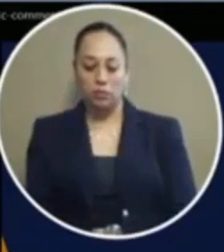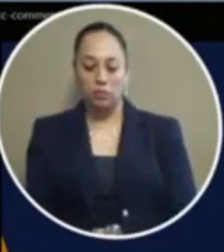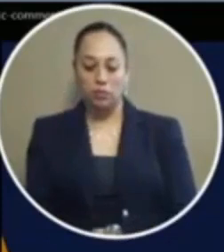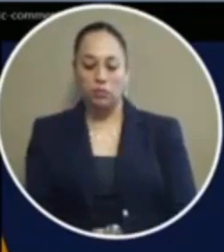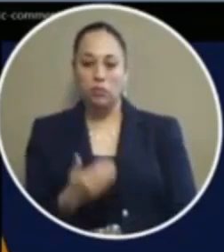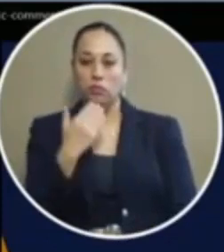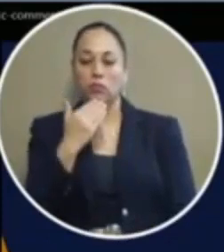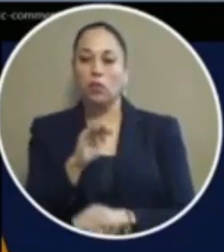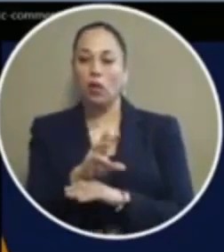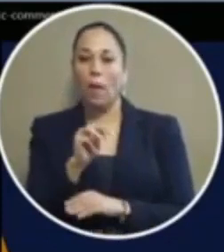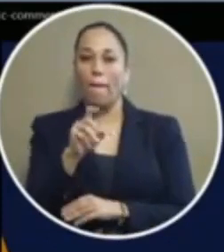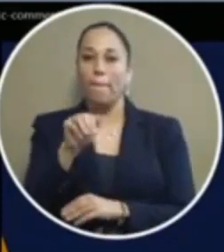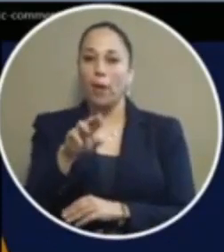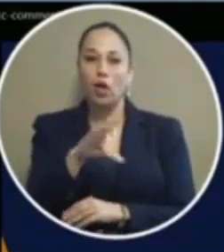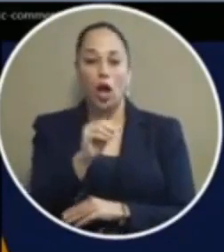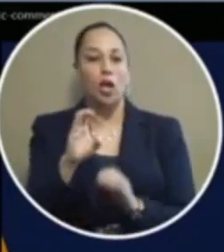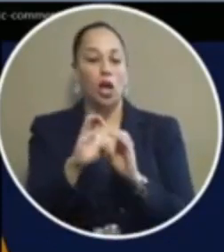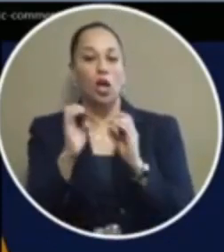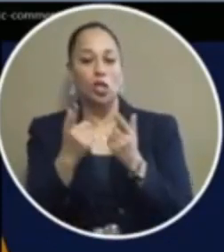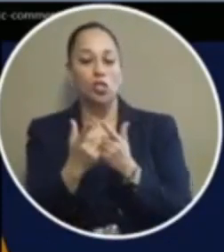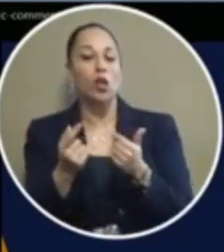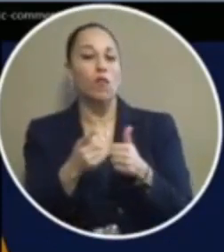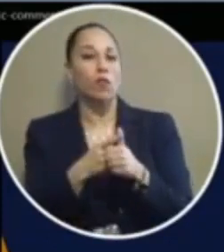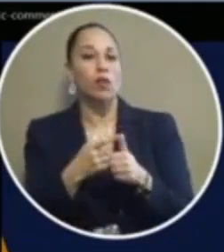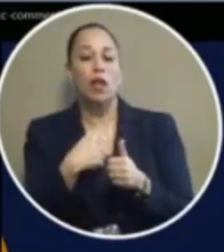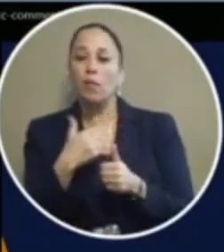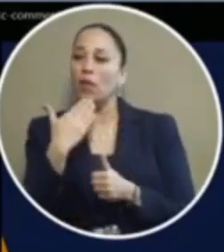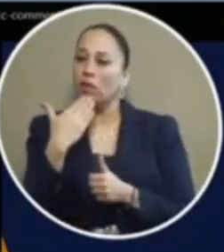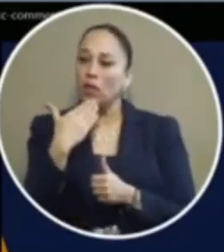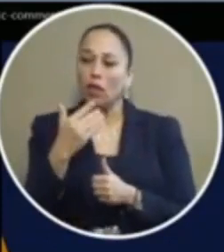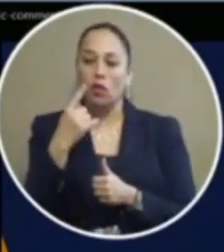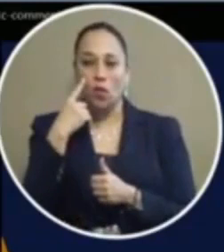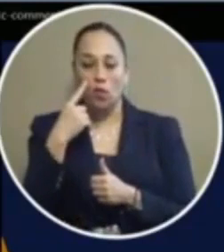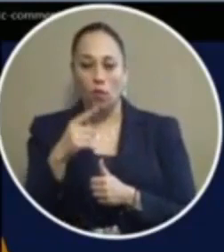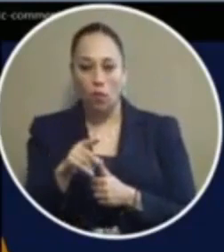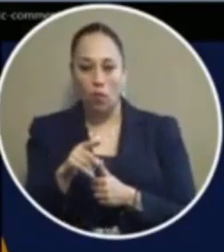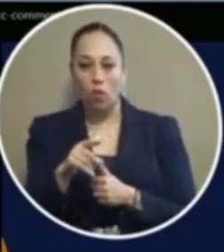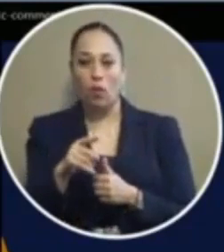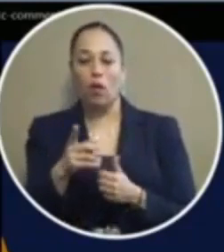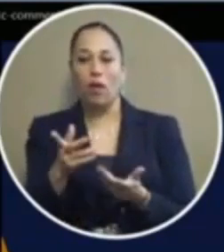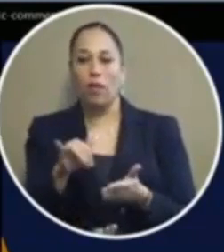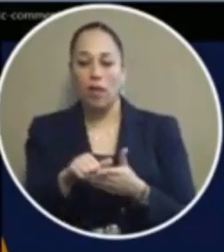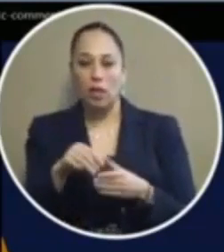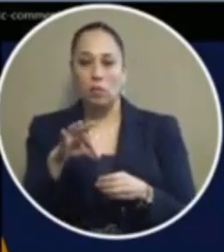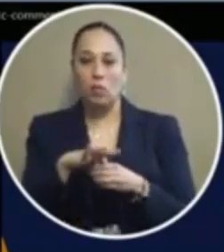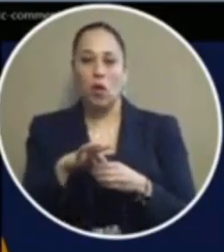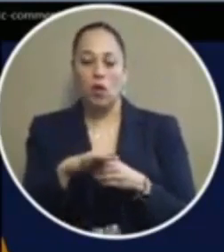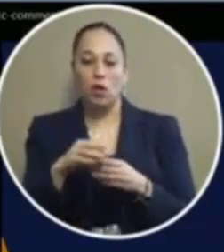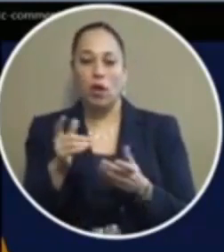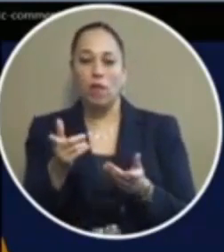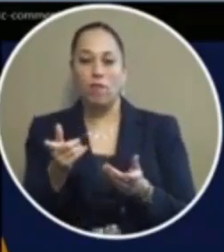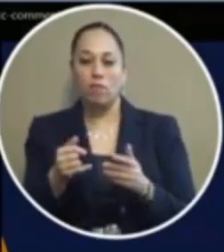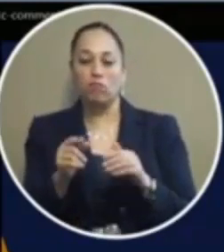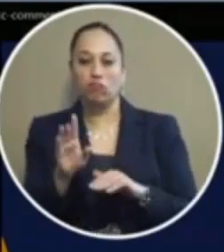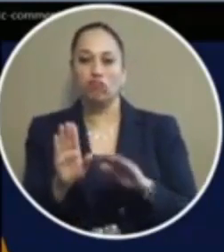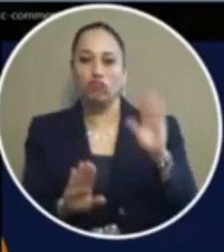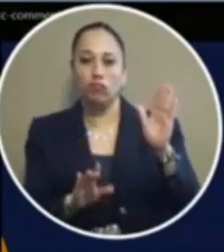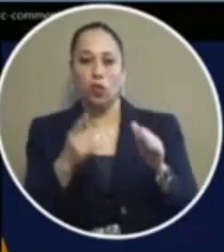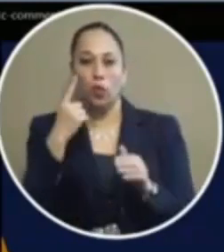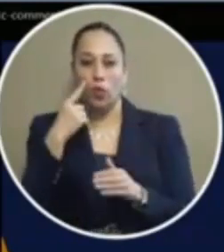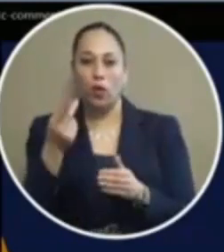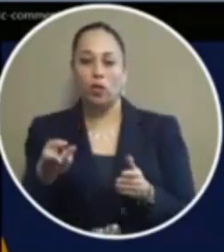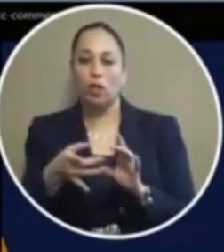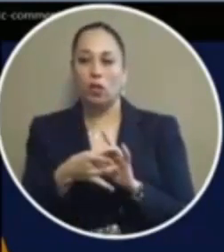good afternoon mayor and council first let me thank you for your 62 vote on november 12th in favor of a sight and release program